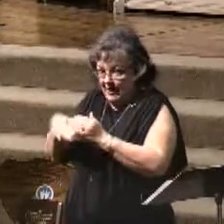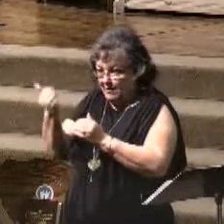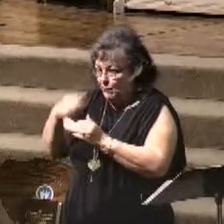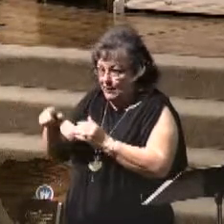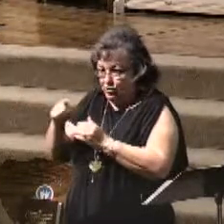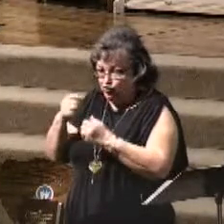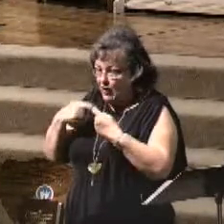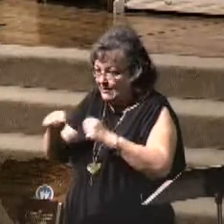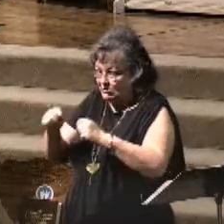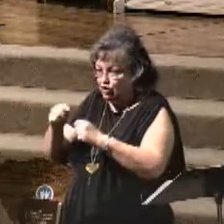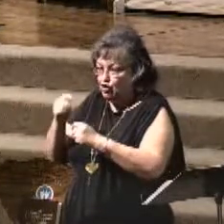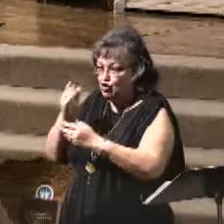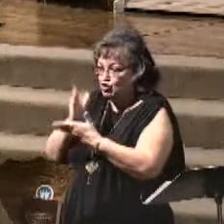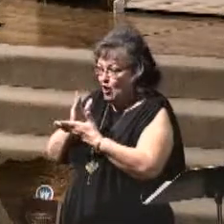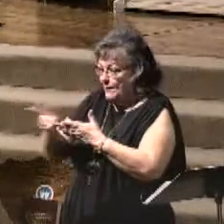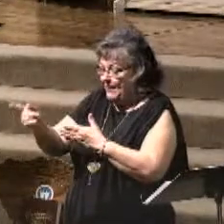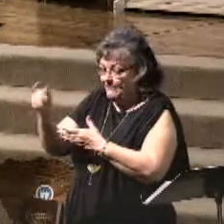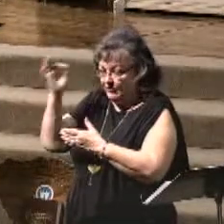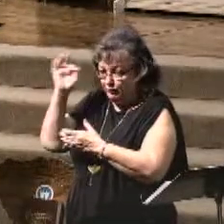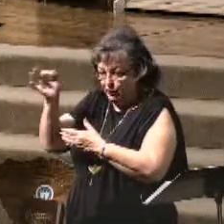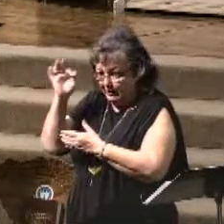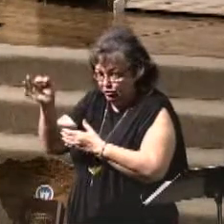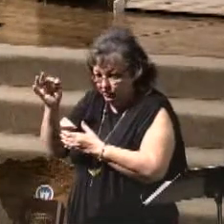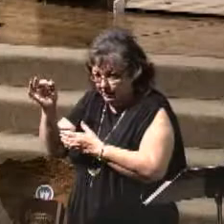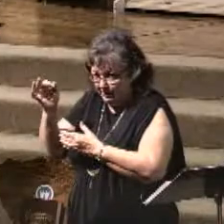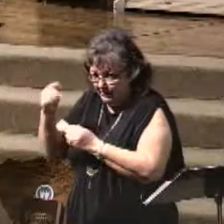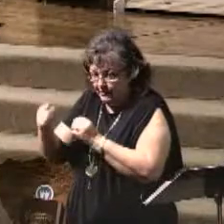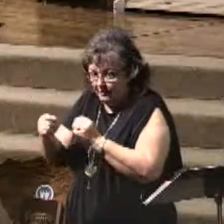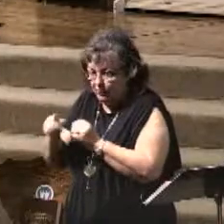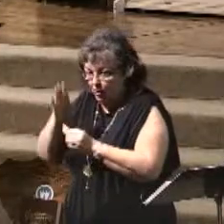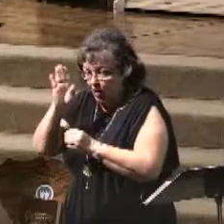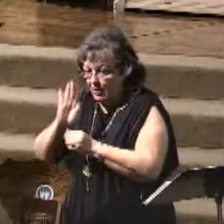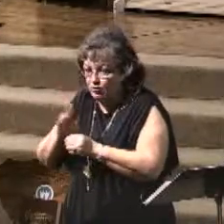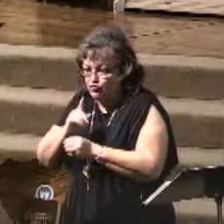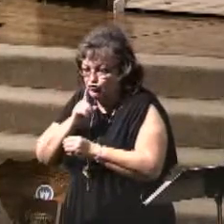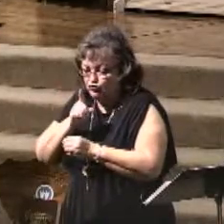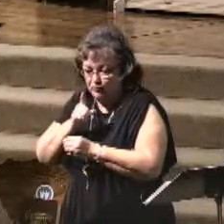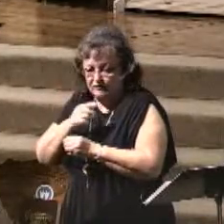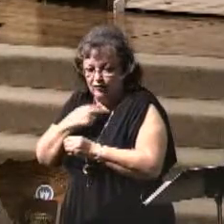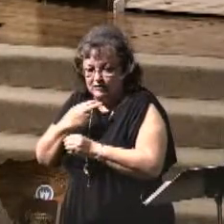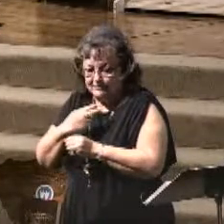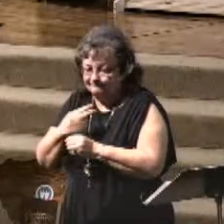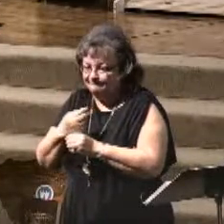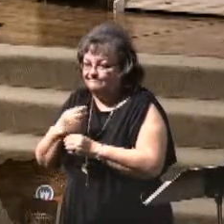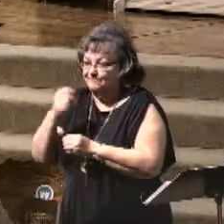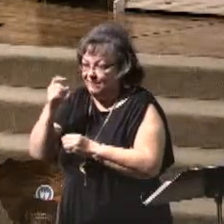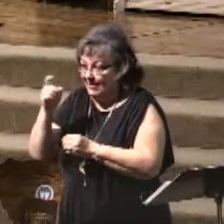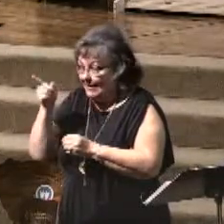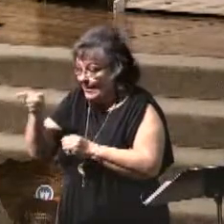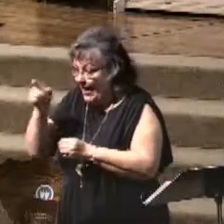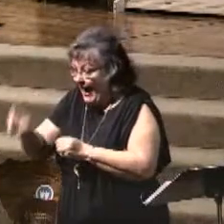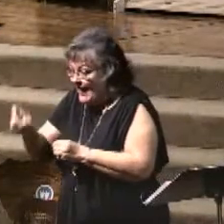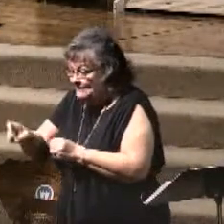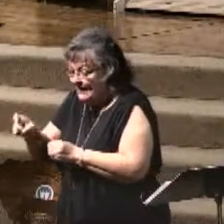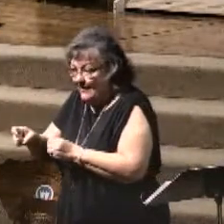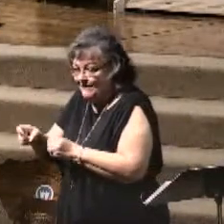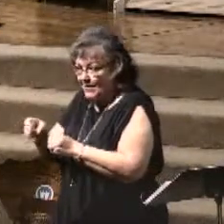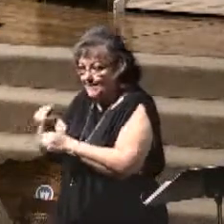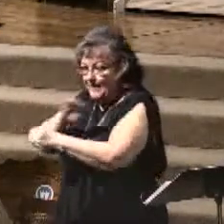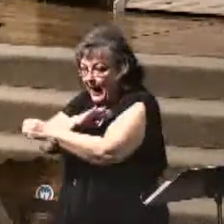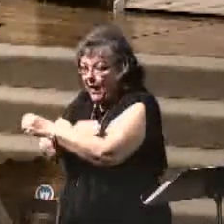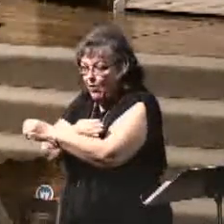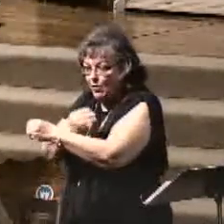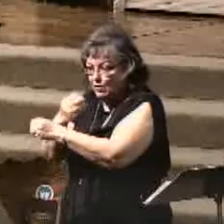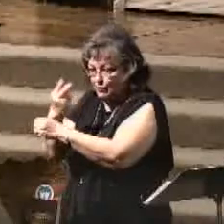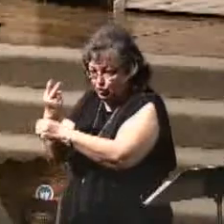on the earth. They will have great power upon them. They have to, because the Antichrist will have the power of Satan himself, second